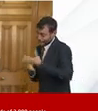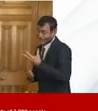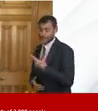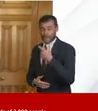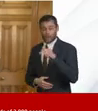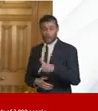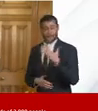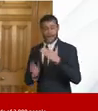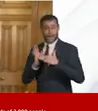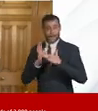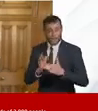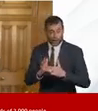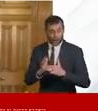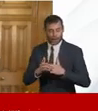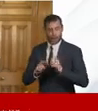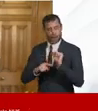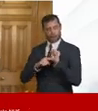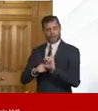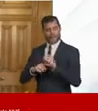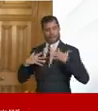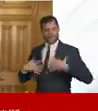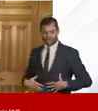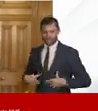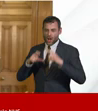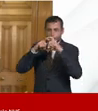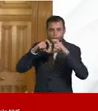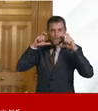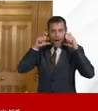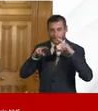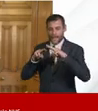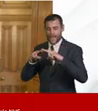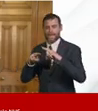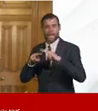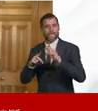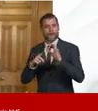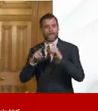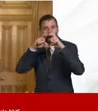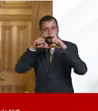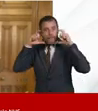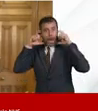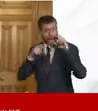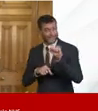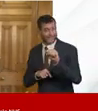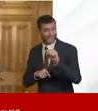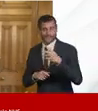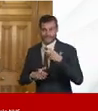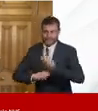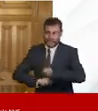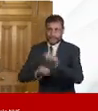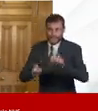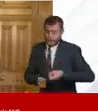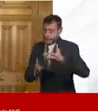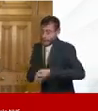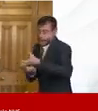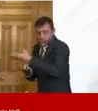especially the masks the so-called ffp3 masks which are very important to get out and with there's